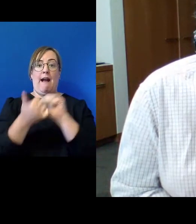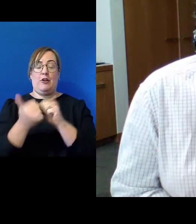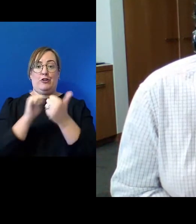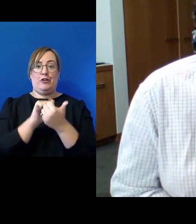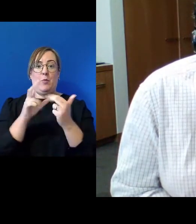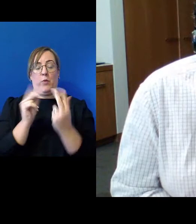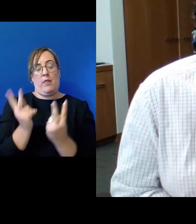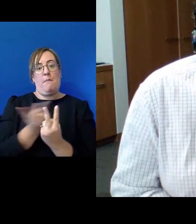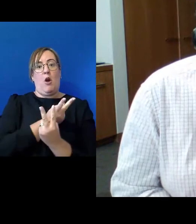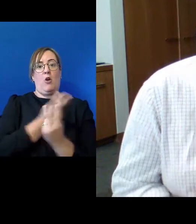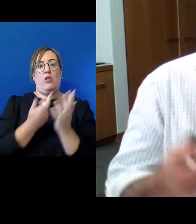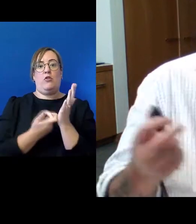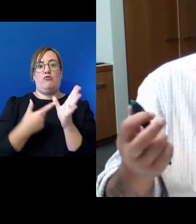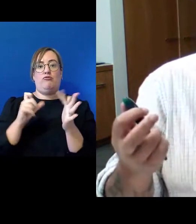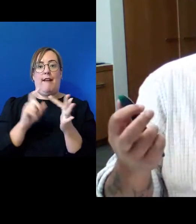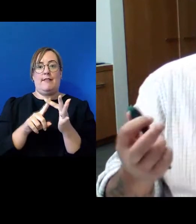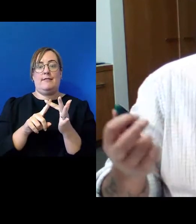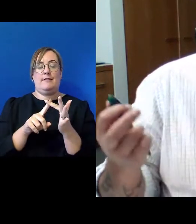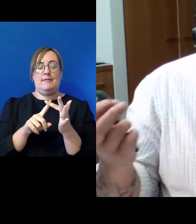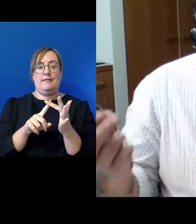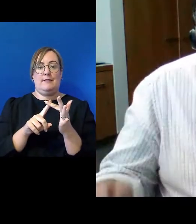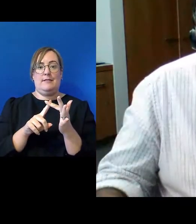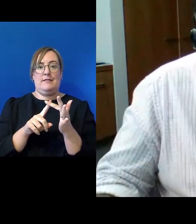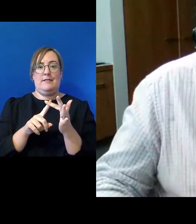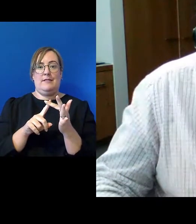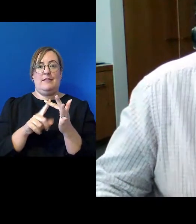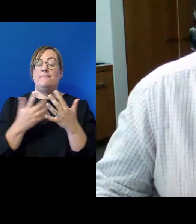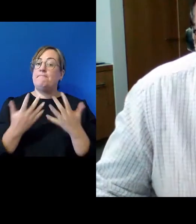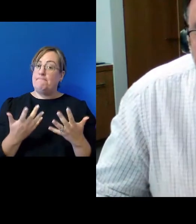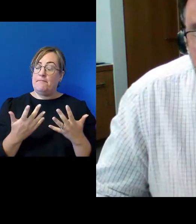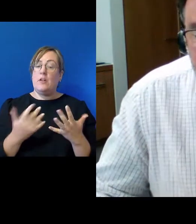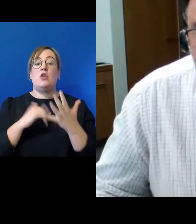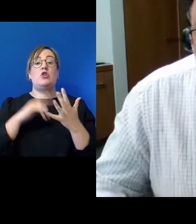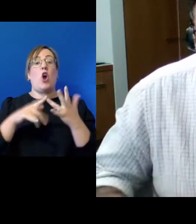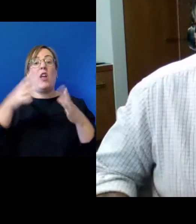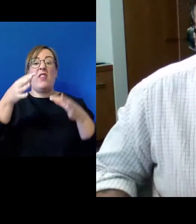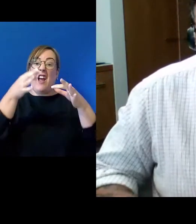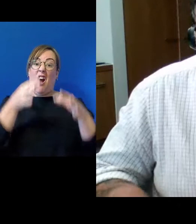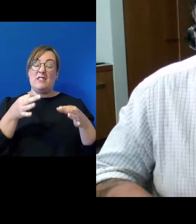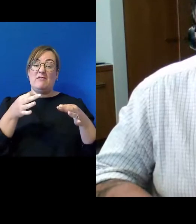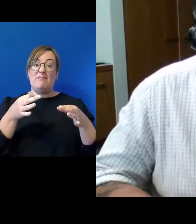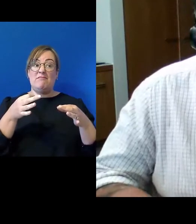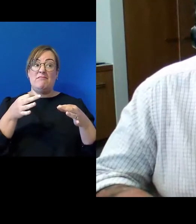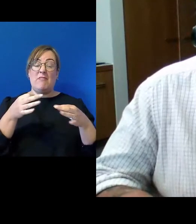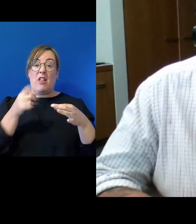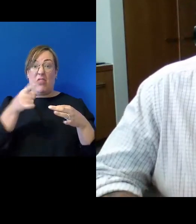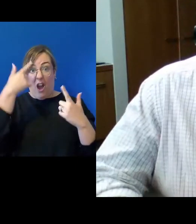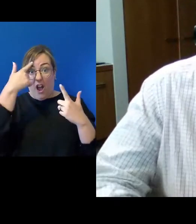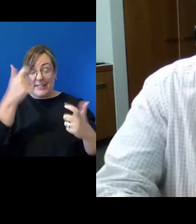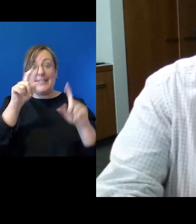the races. So this idea kind of flourishes, if you like,